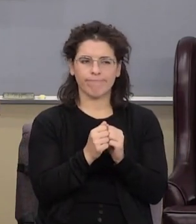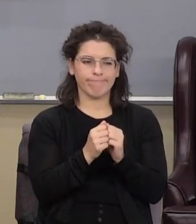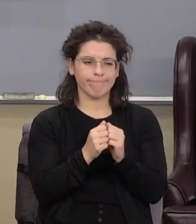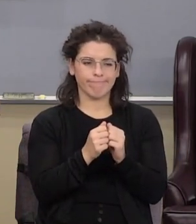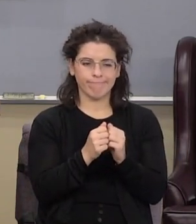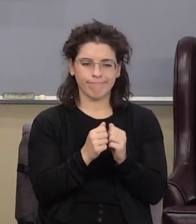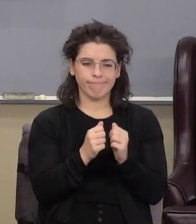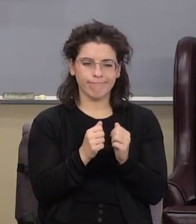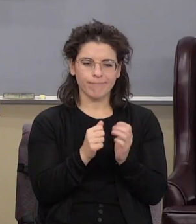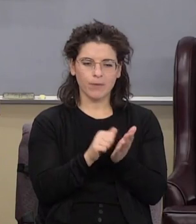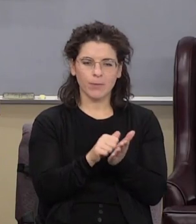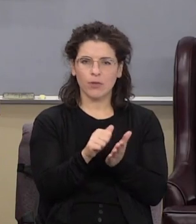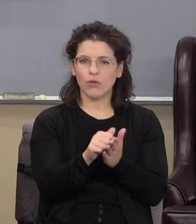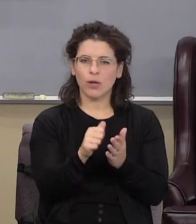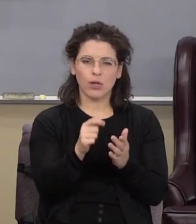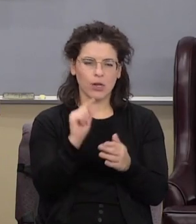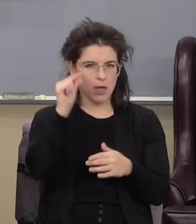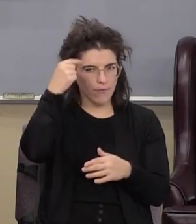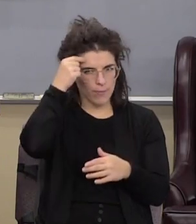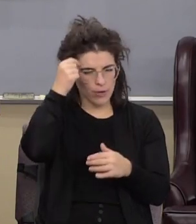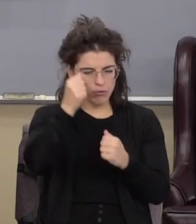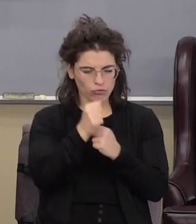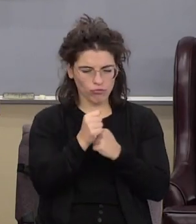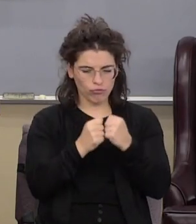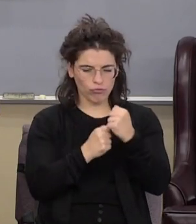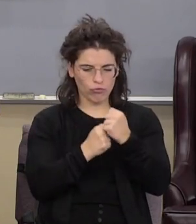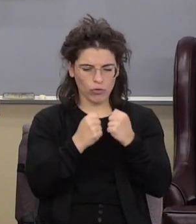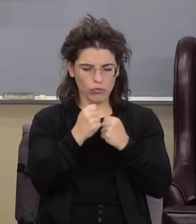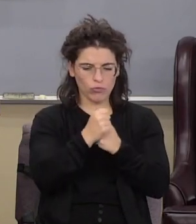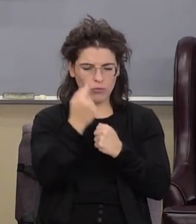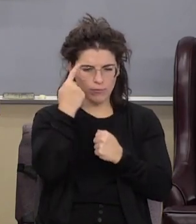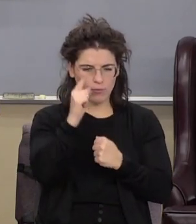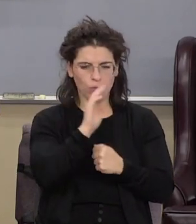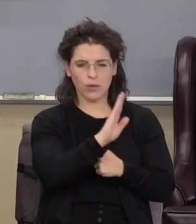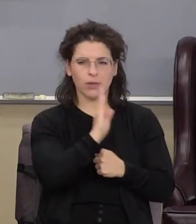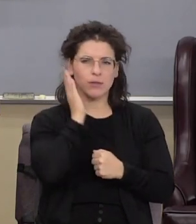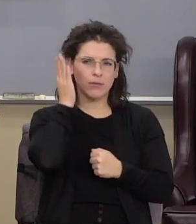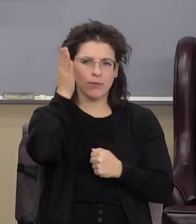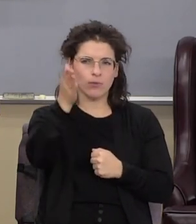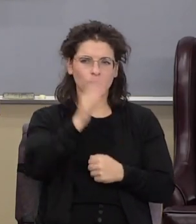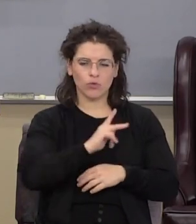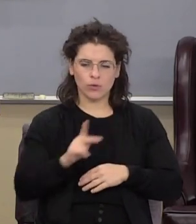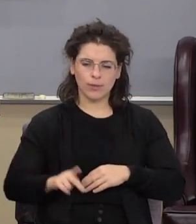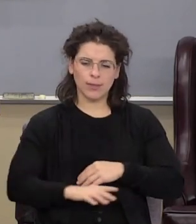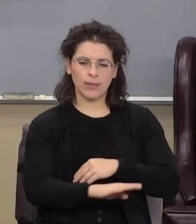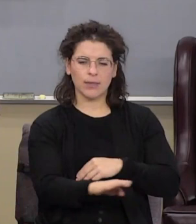structure for his future kingdom look at Matthew 19